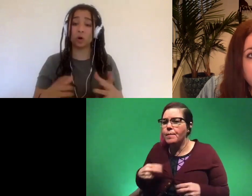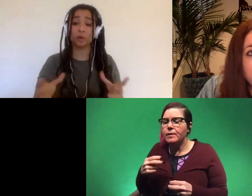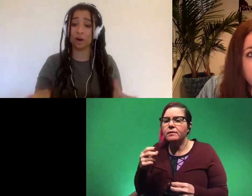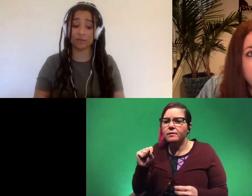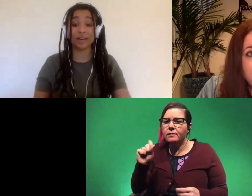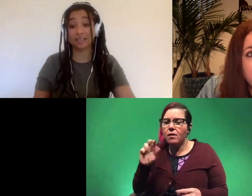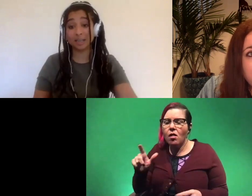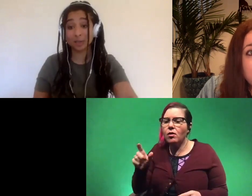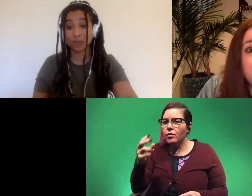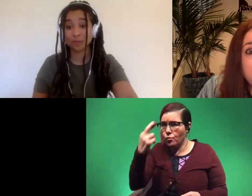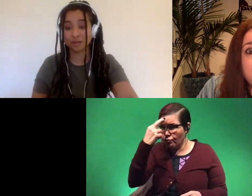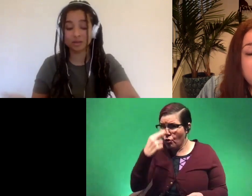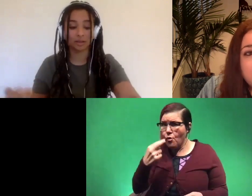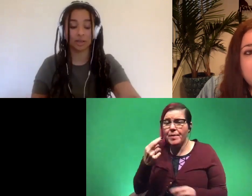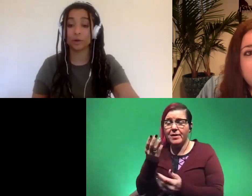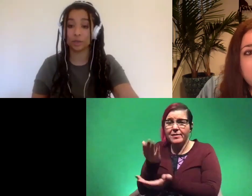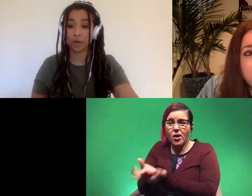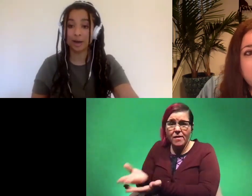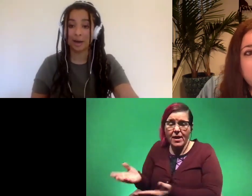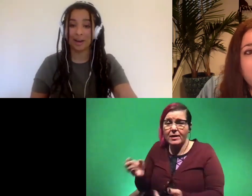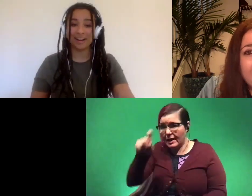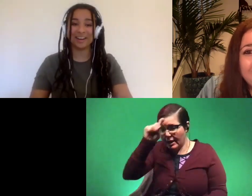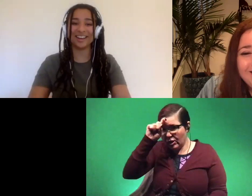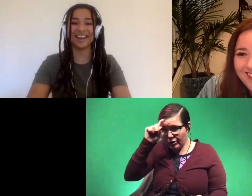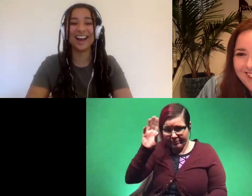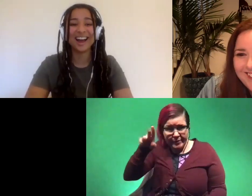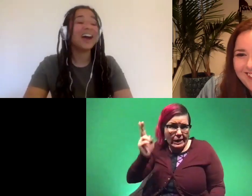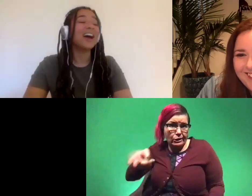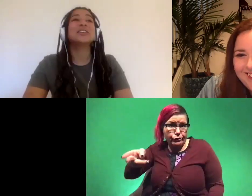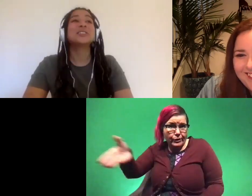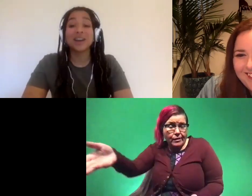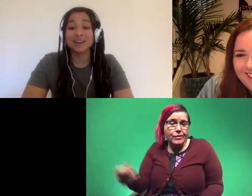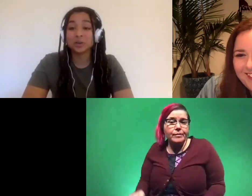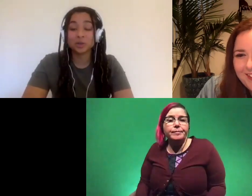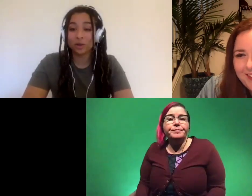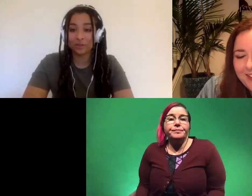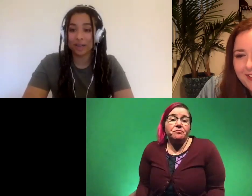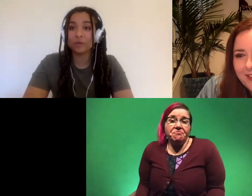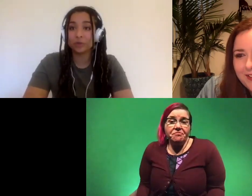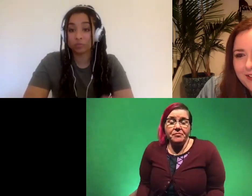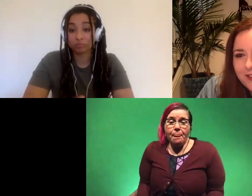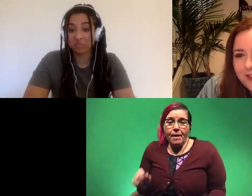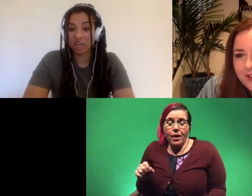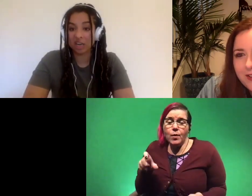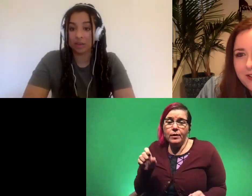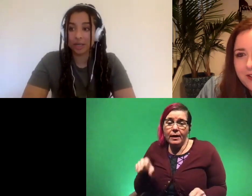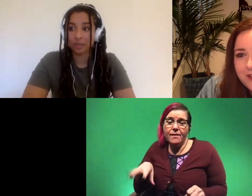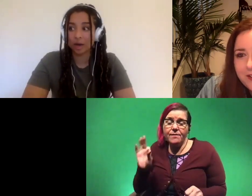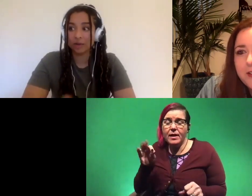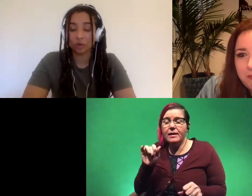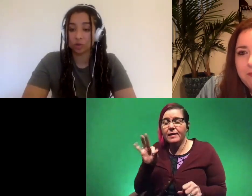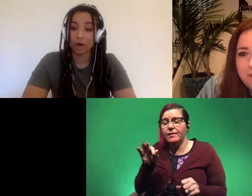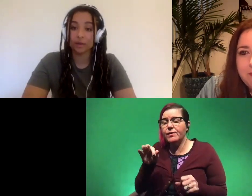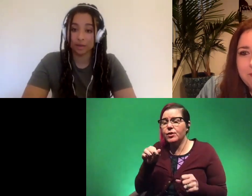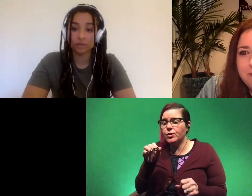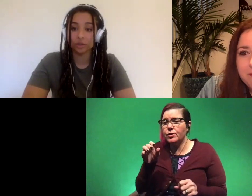found roman artifacts in egypt because you know history uh so yeah you can totally find it if you're digging in the right spot